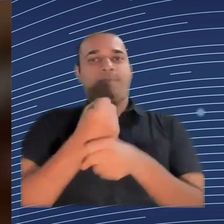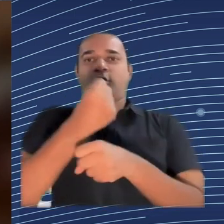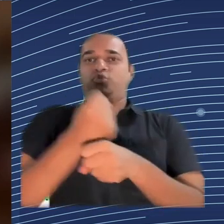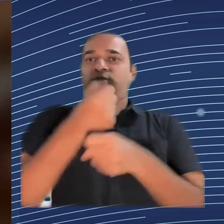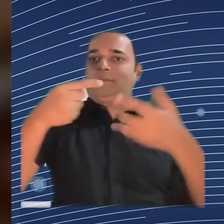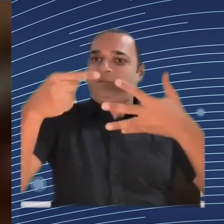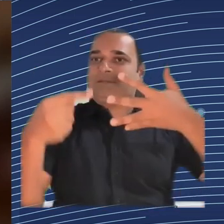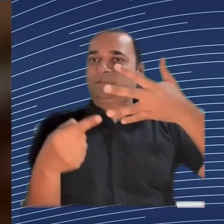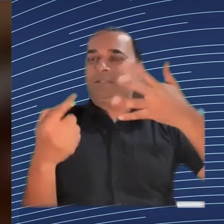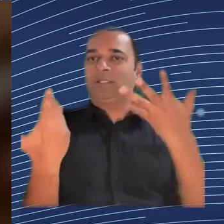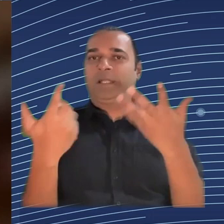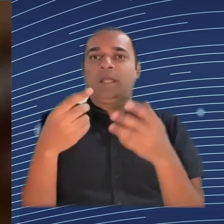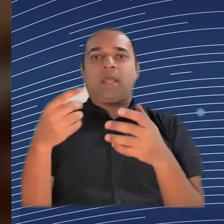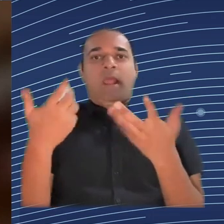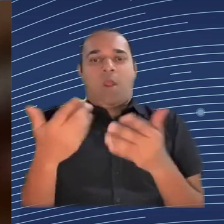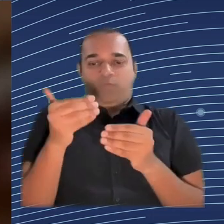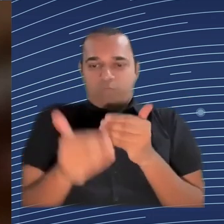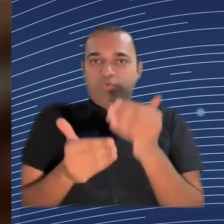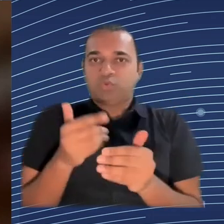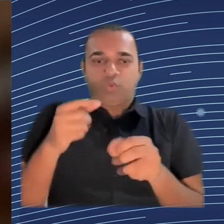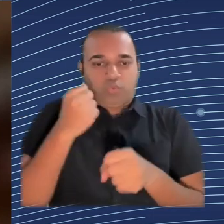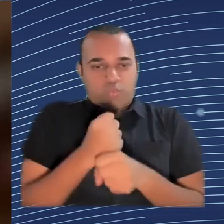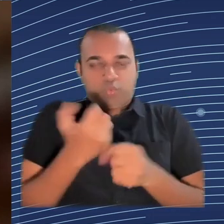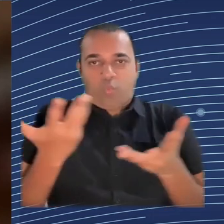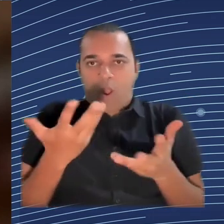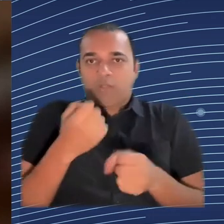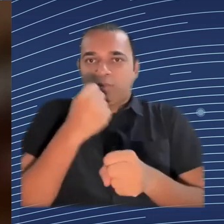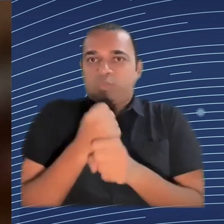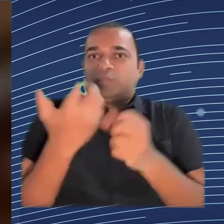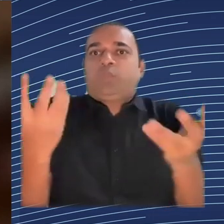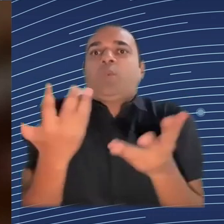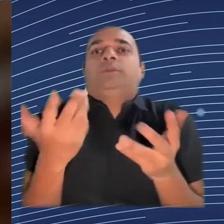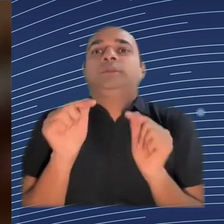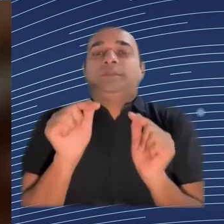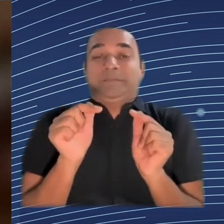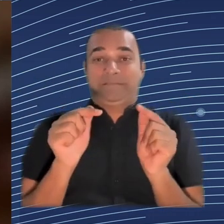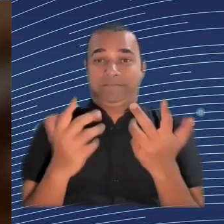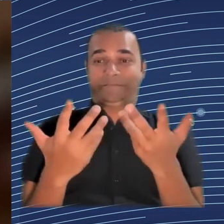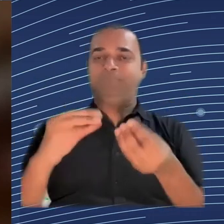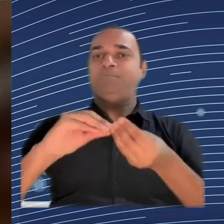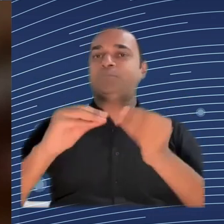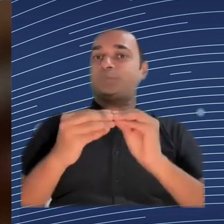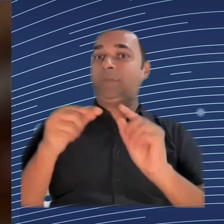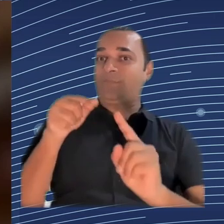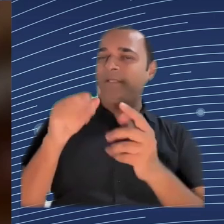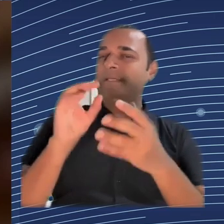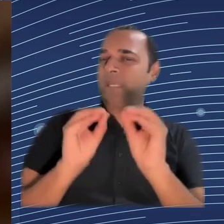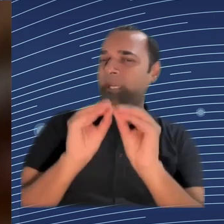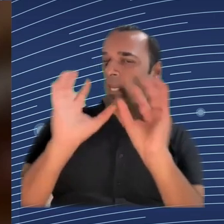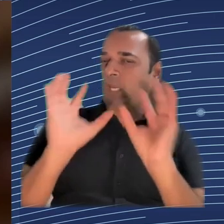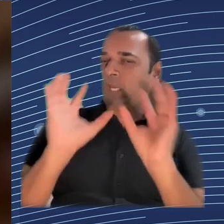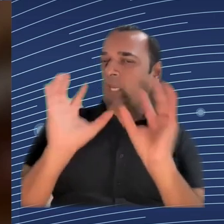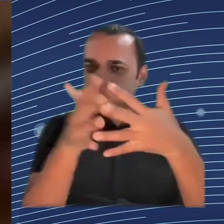algorithm watch Switzerland is currently developing a qualification concept with Swiss union syndicum exactly